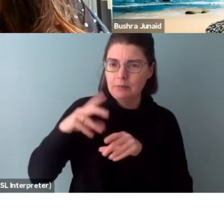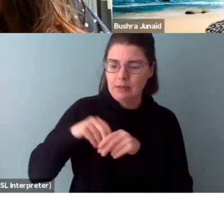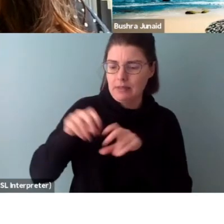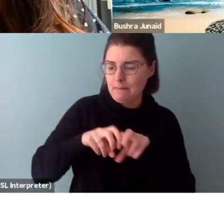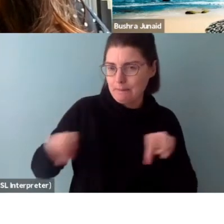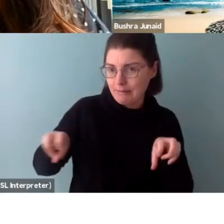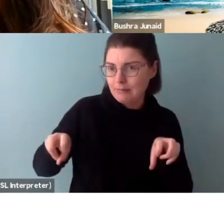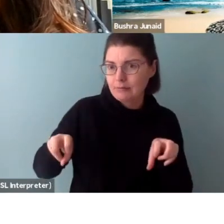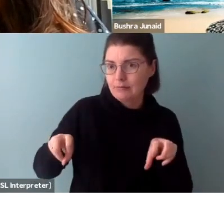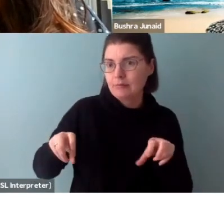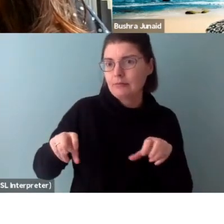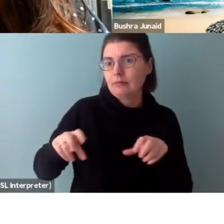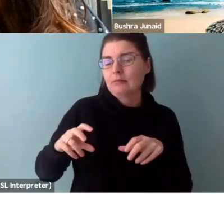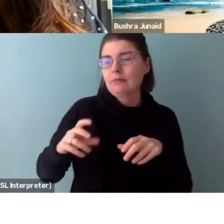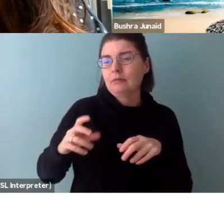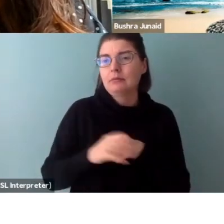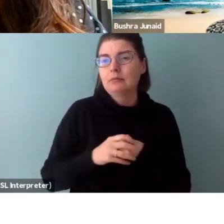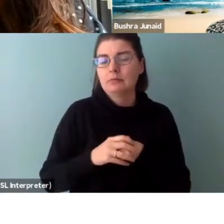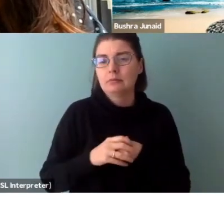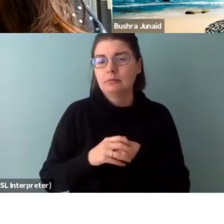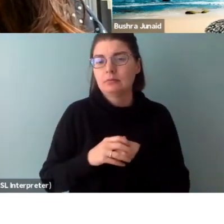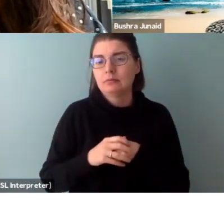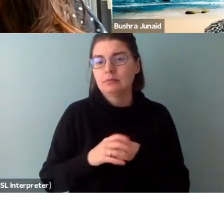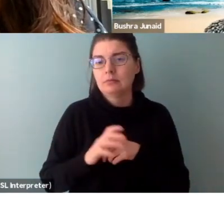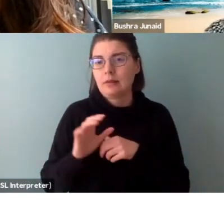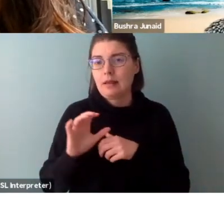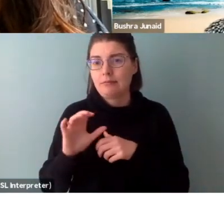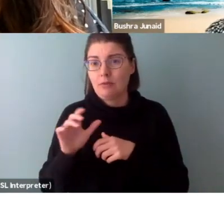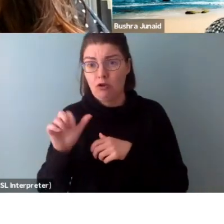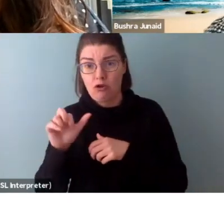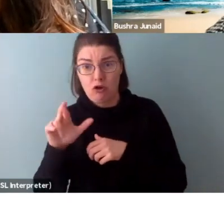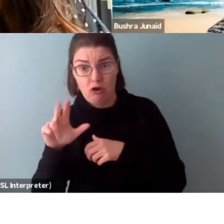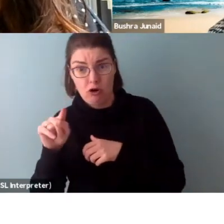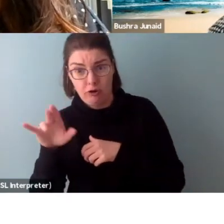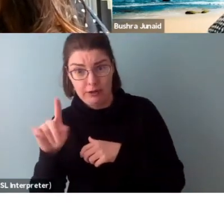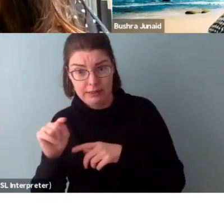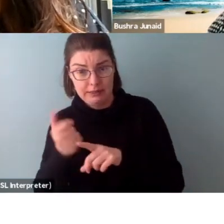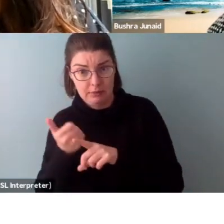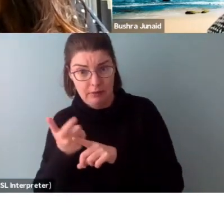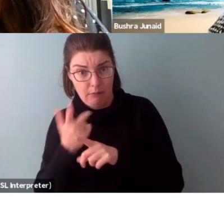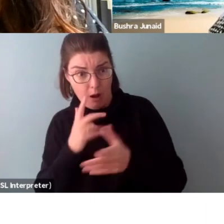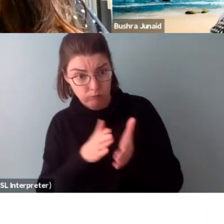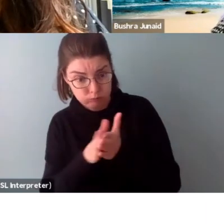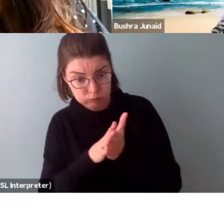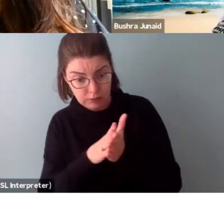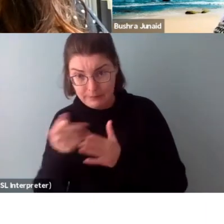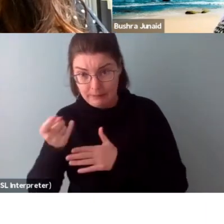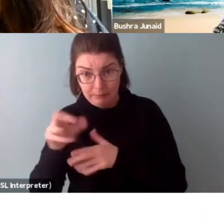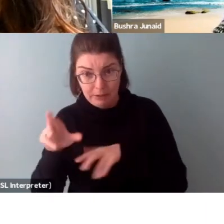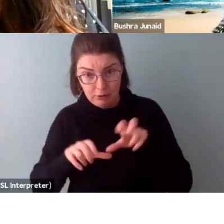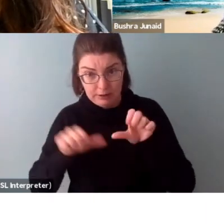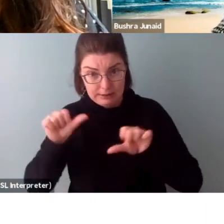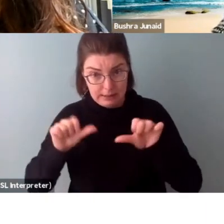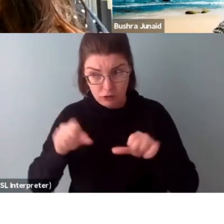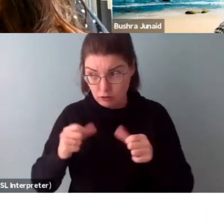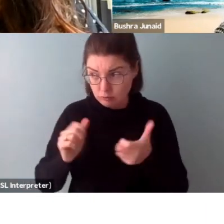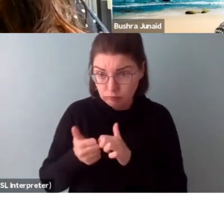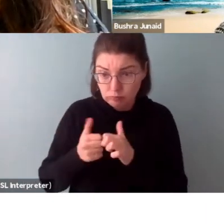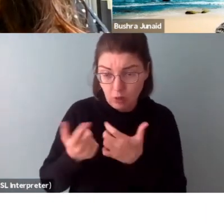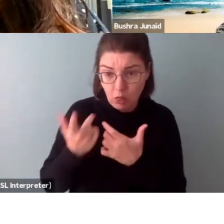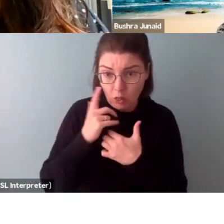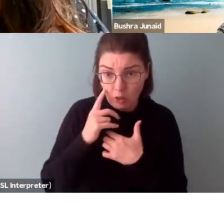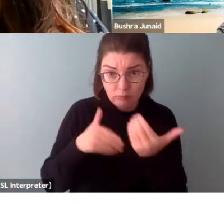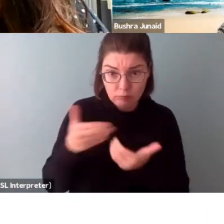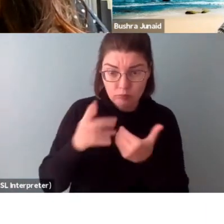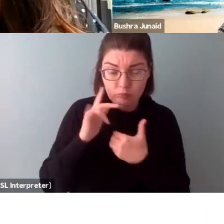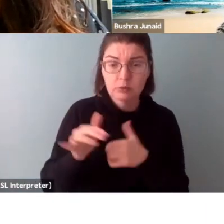And is there a way that an artist can put themselves forward to be a peer assessor? Yeah, so that's an